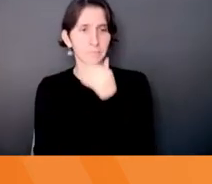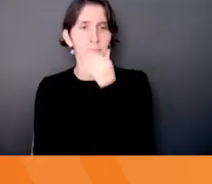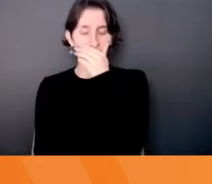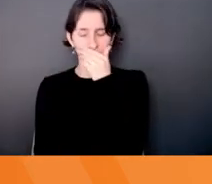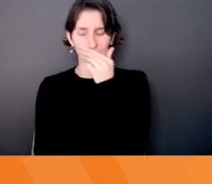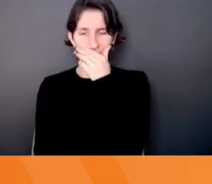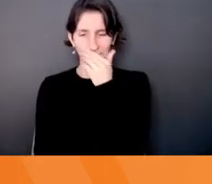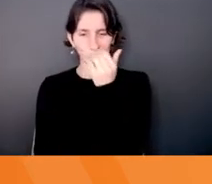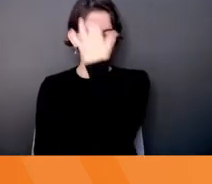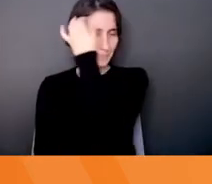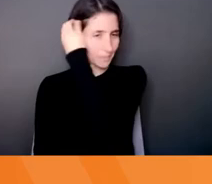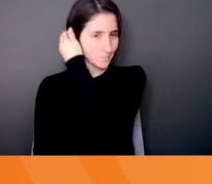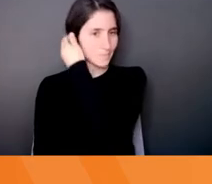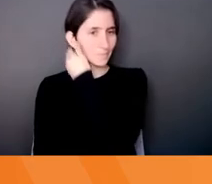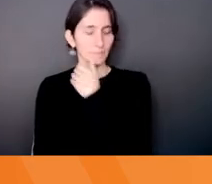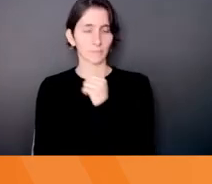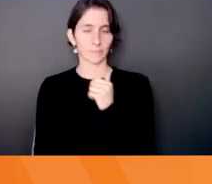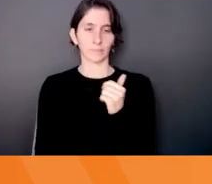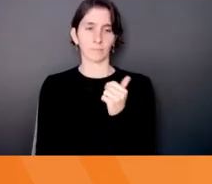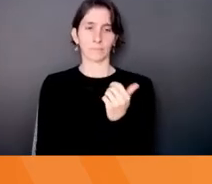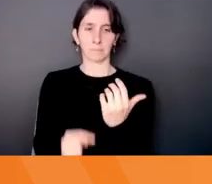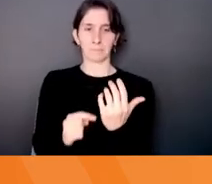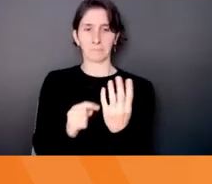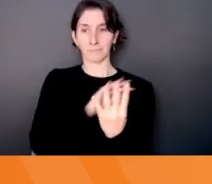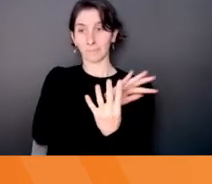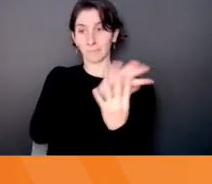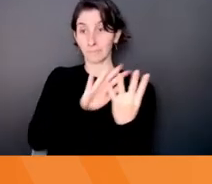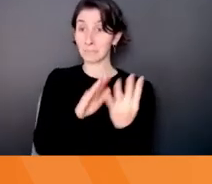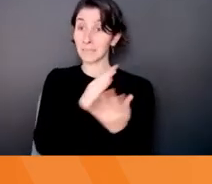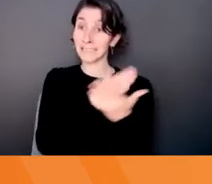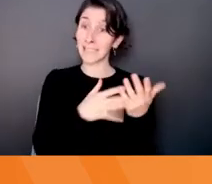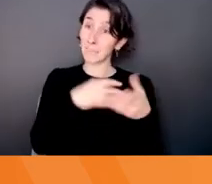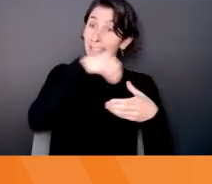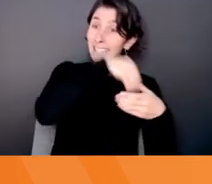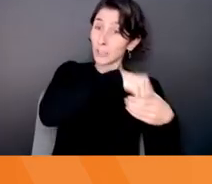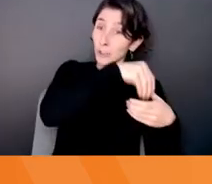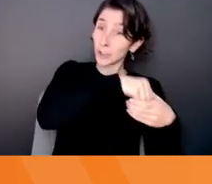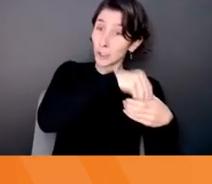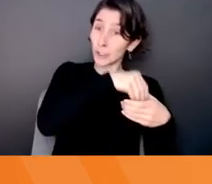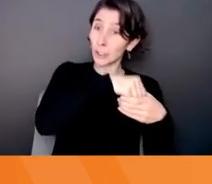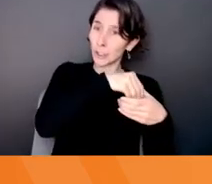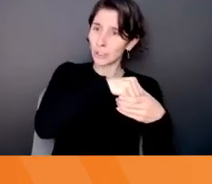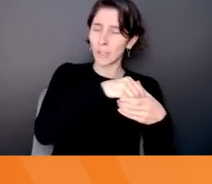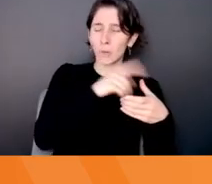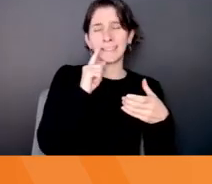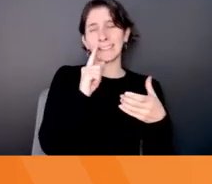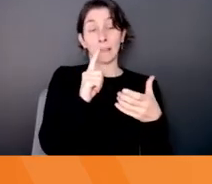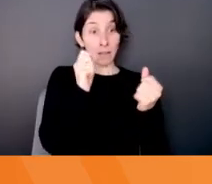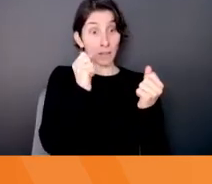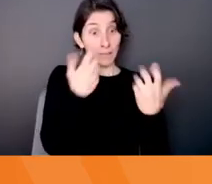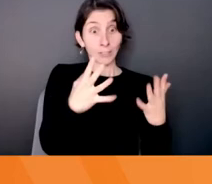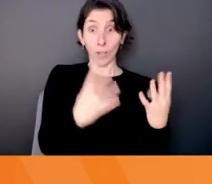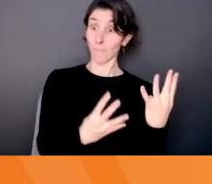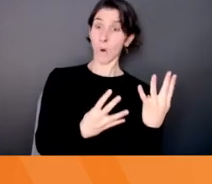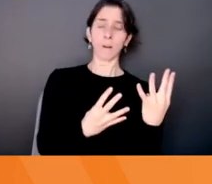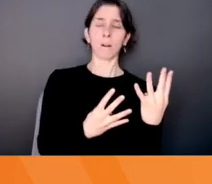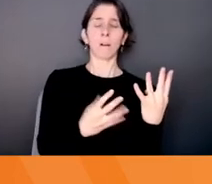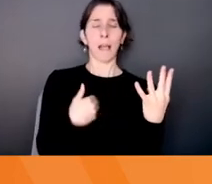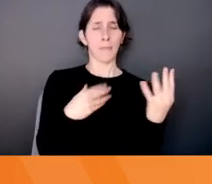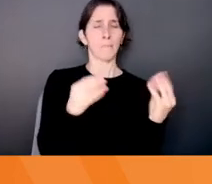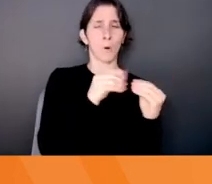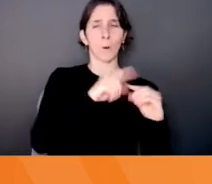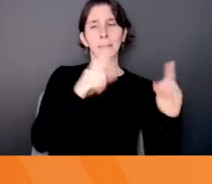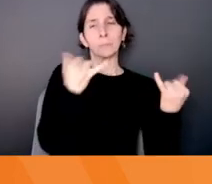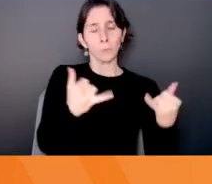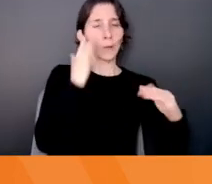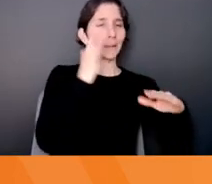I'll, I'll break these down in more detail, but there's some internal challenges. There's four, there's more than this, but this is what I'll go over today. Uh, and then some